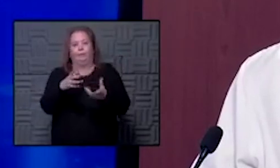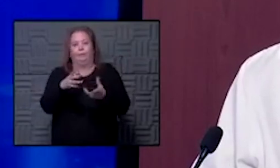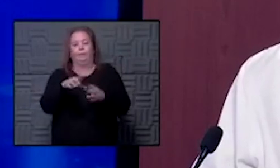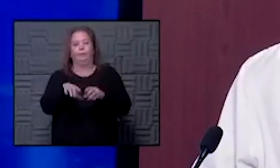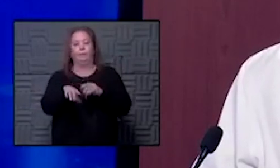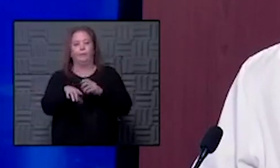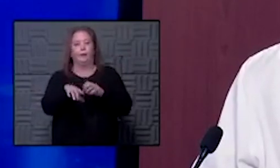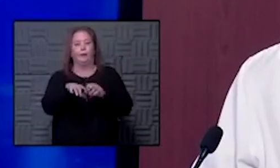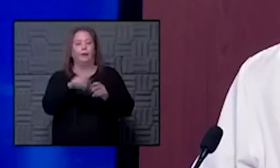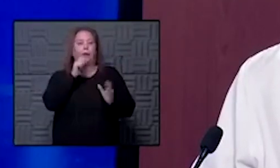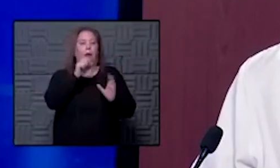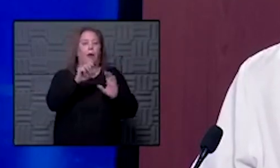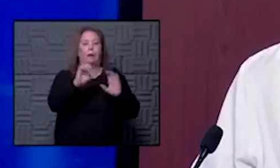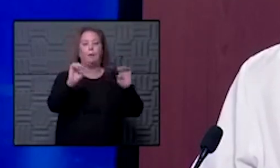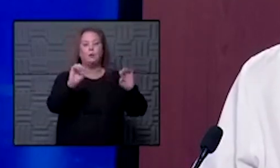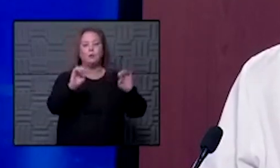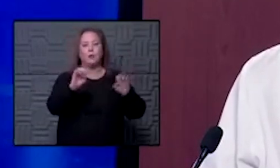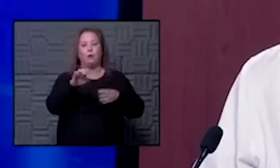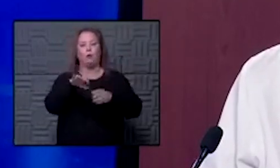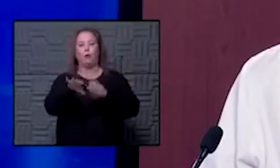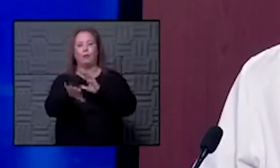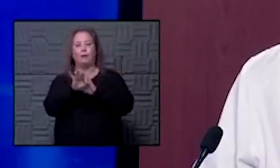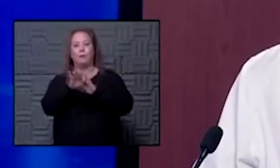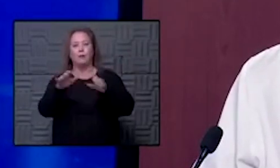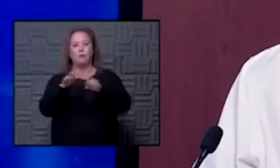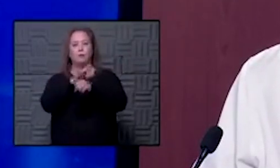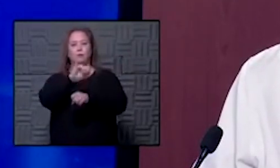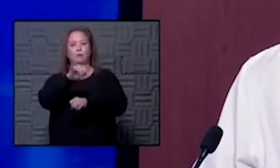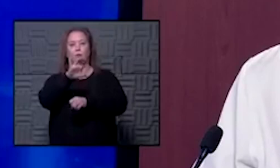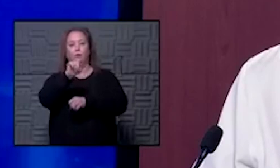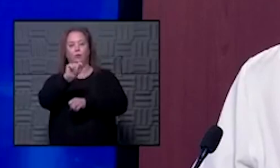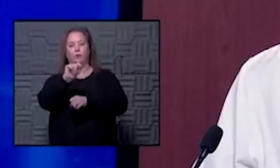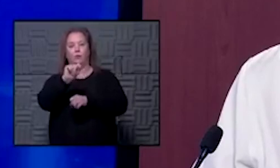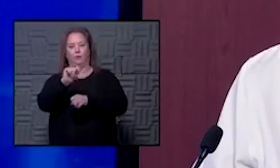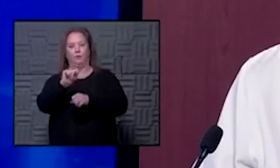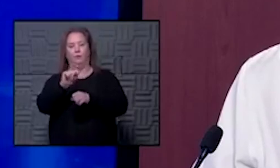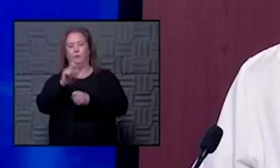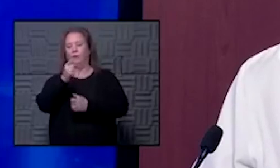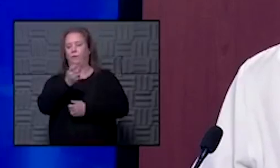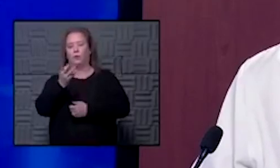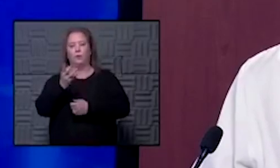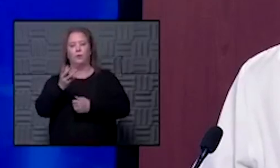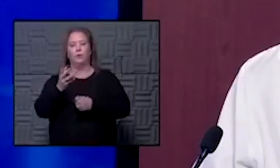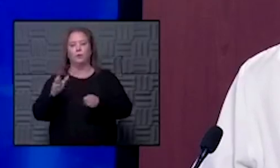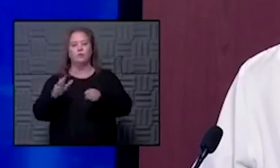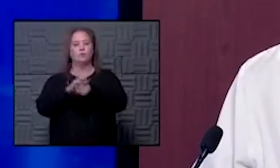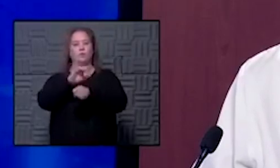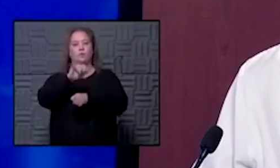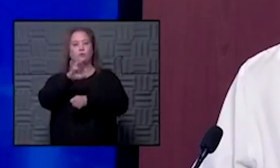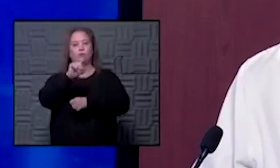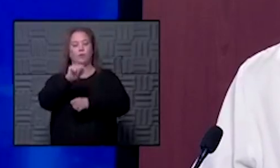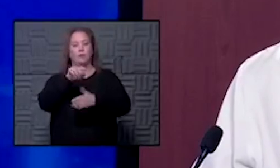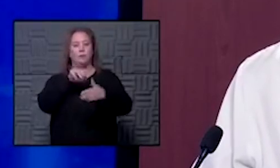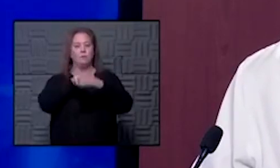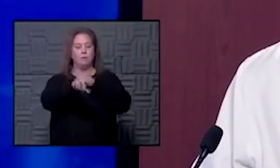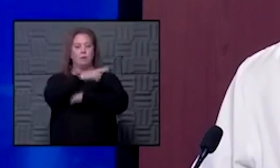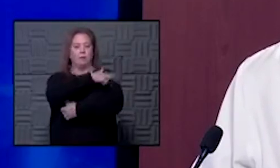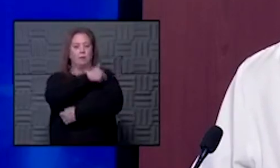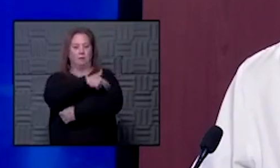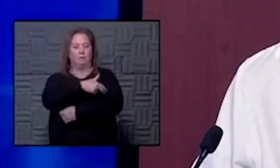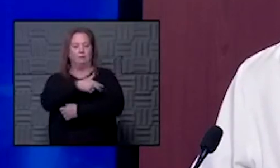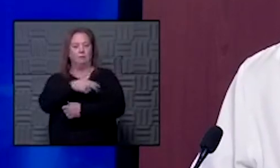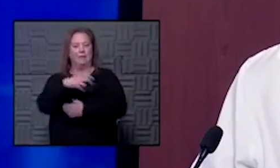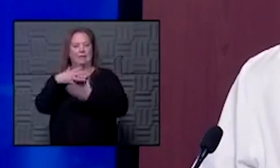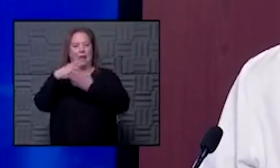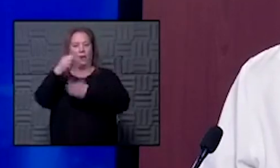maybe or non-emergent so total joints for example very few total joints get admitted to the hospital they're in outpatient